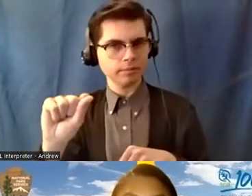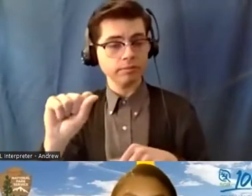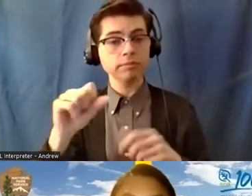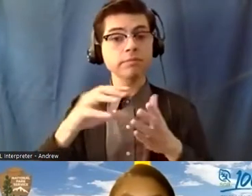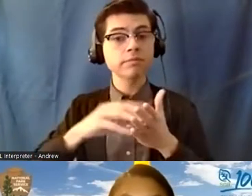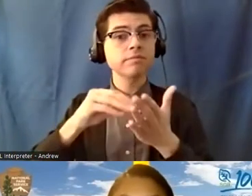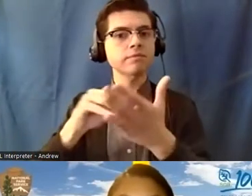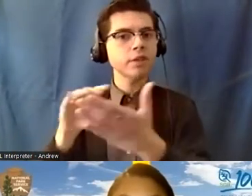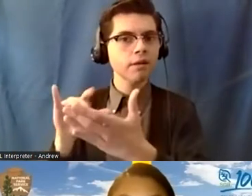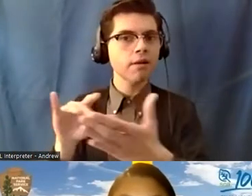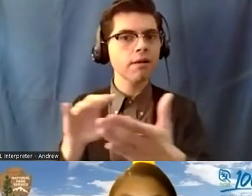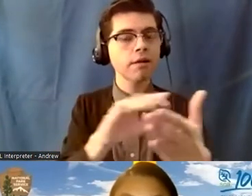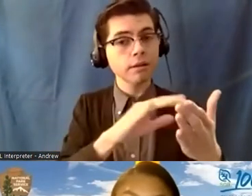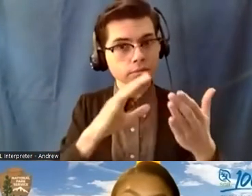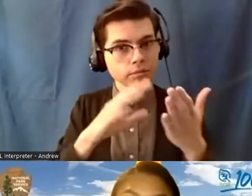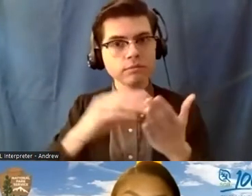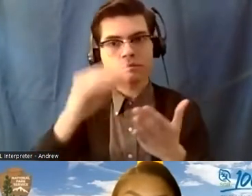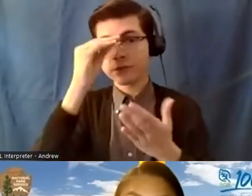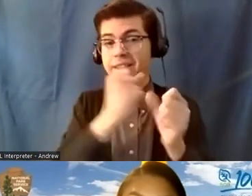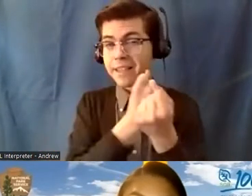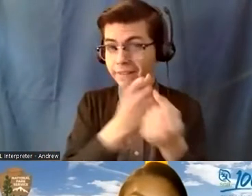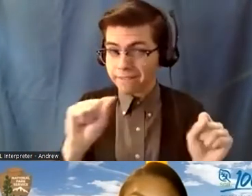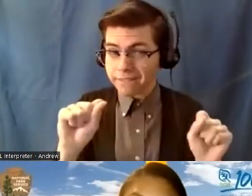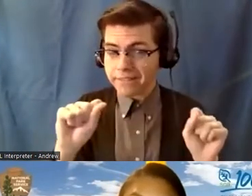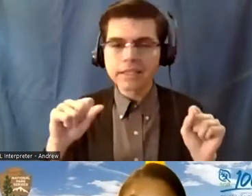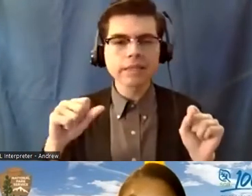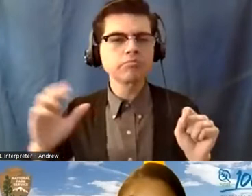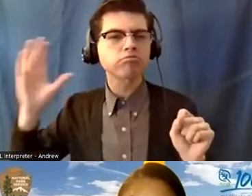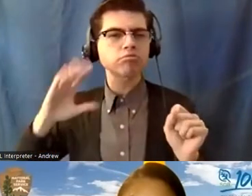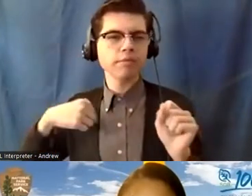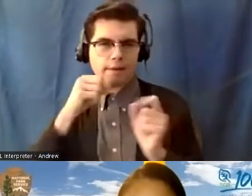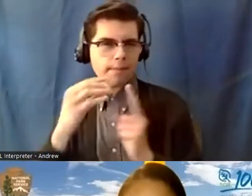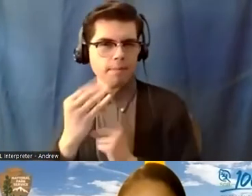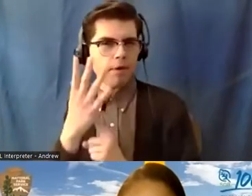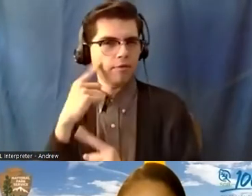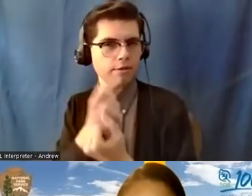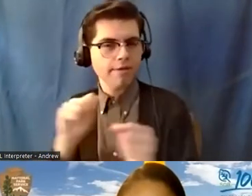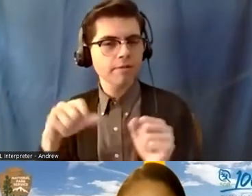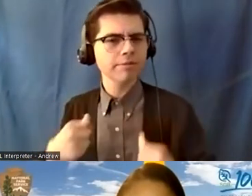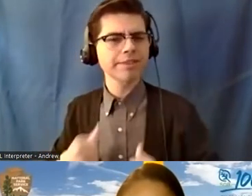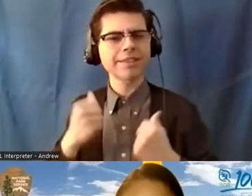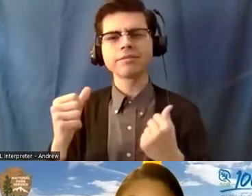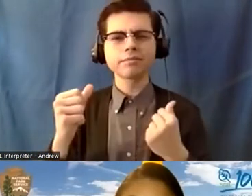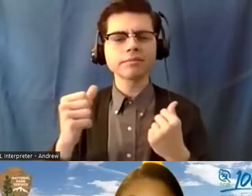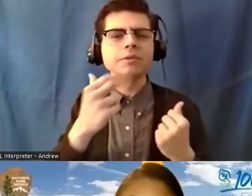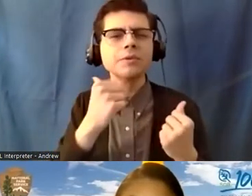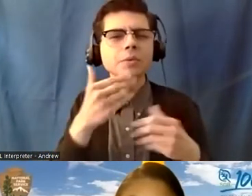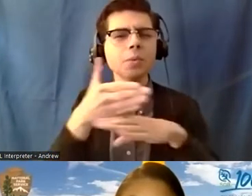about safety. That was something that I wasn't really exposed to. I was living in a cabin at 10,000 feet,